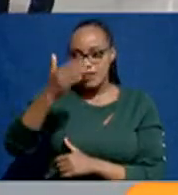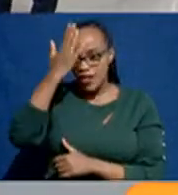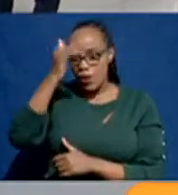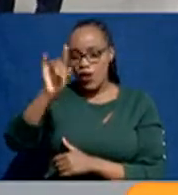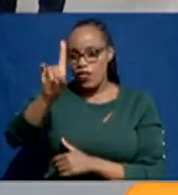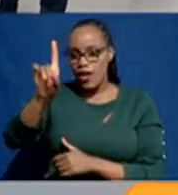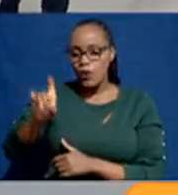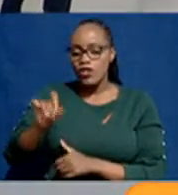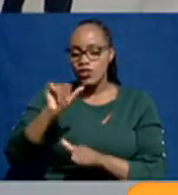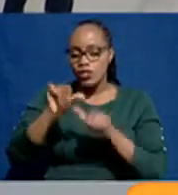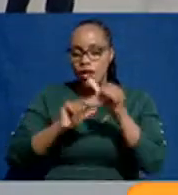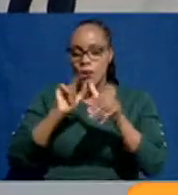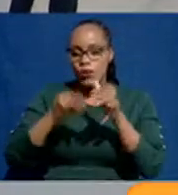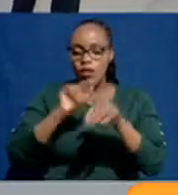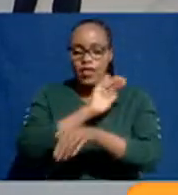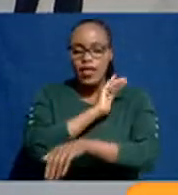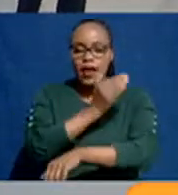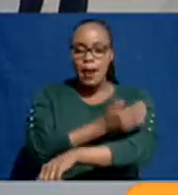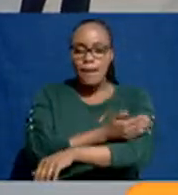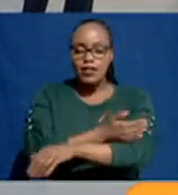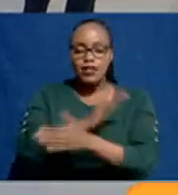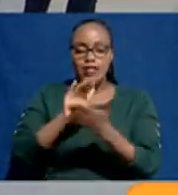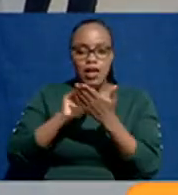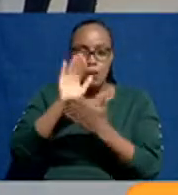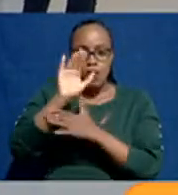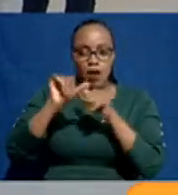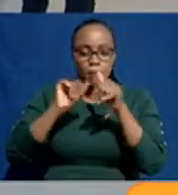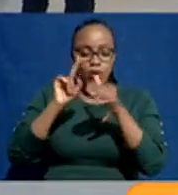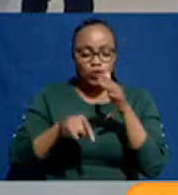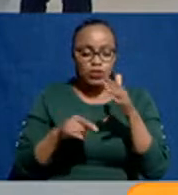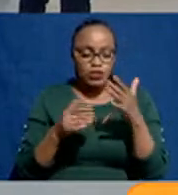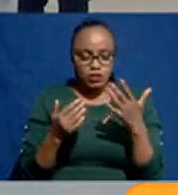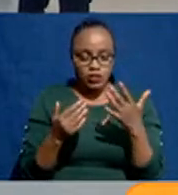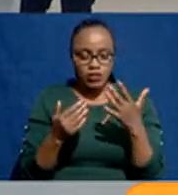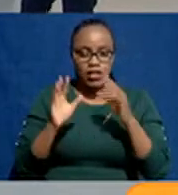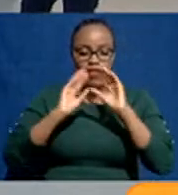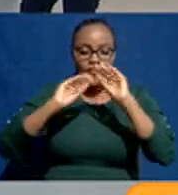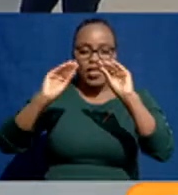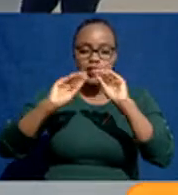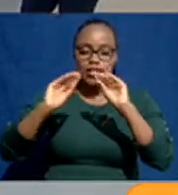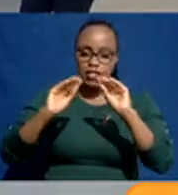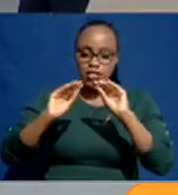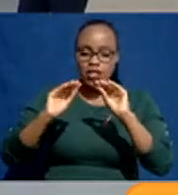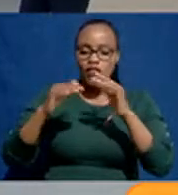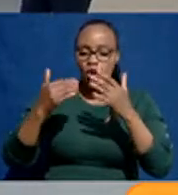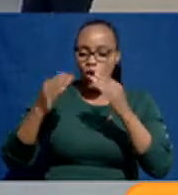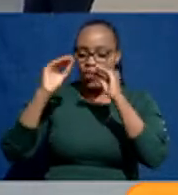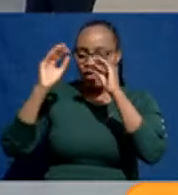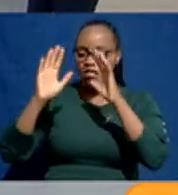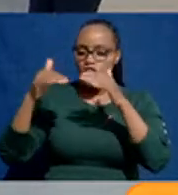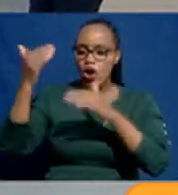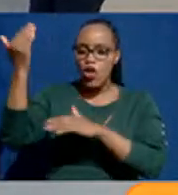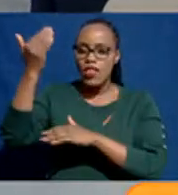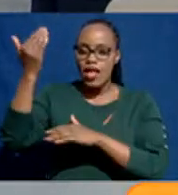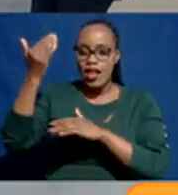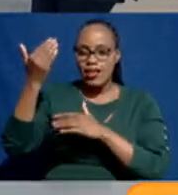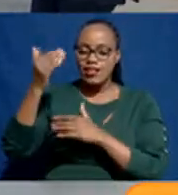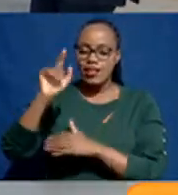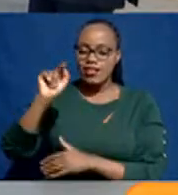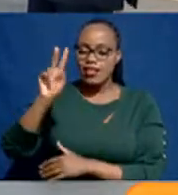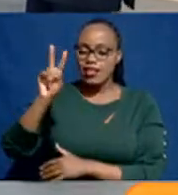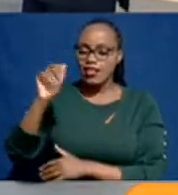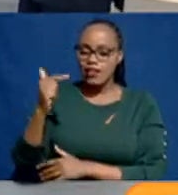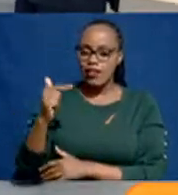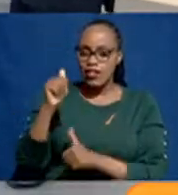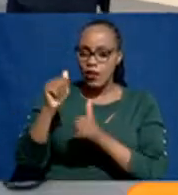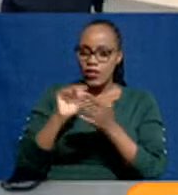a question here on the capacity, especially on is it teaching or is it tutoring capacity at the Tibet that